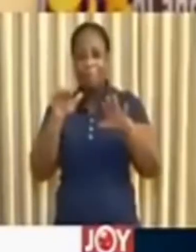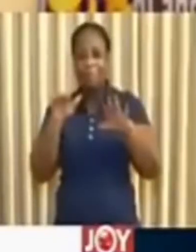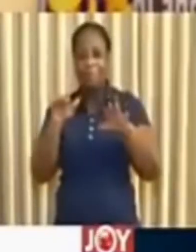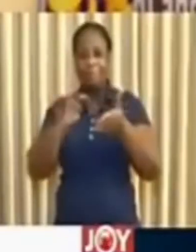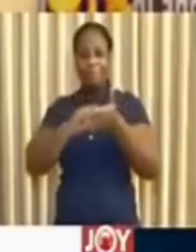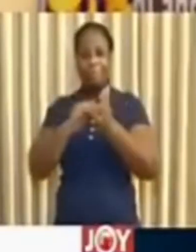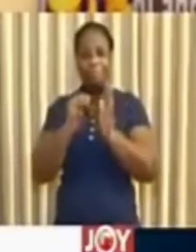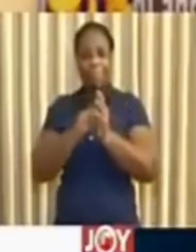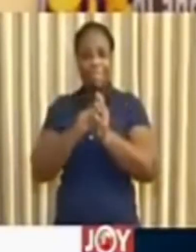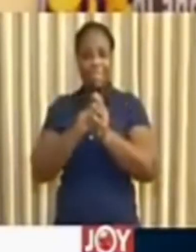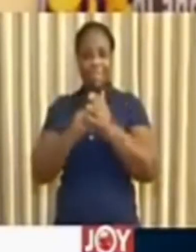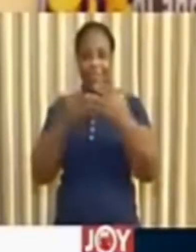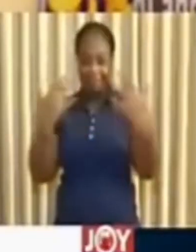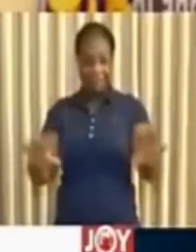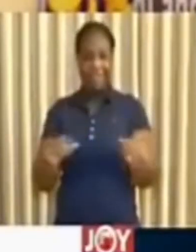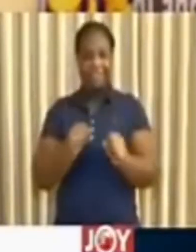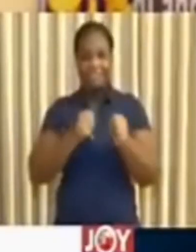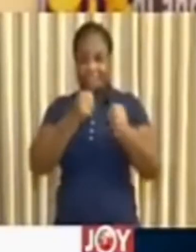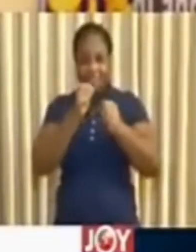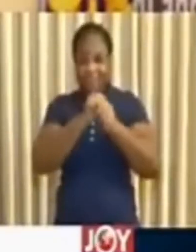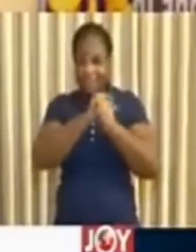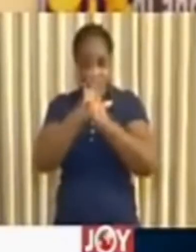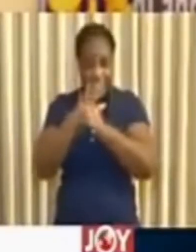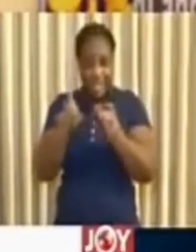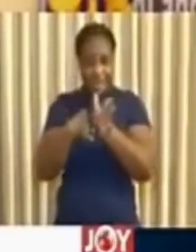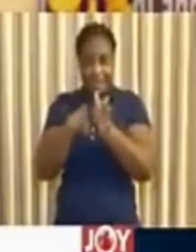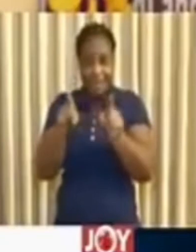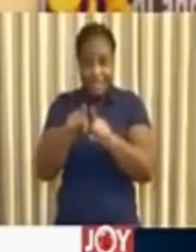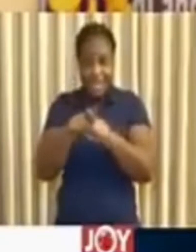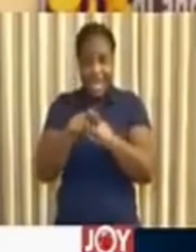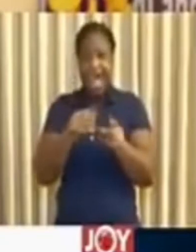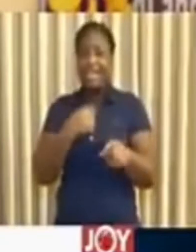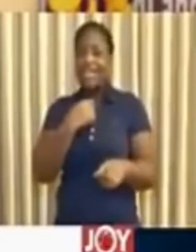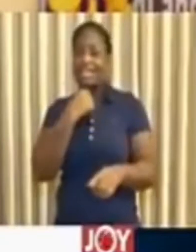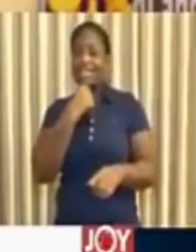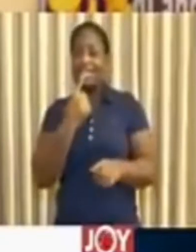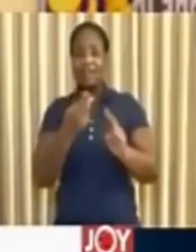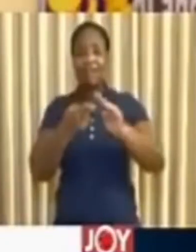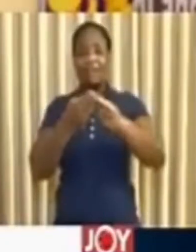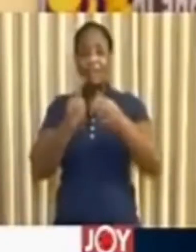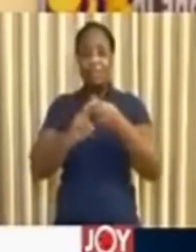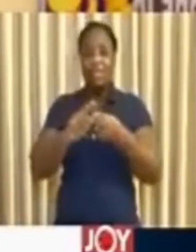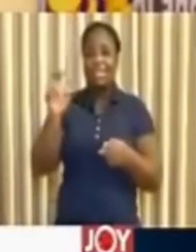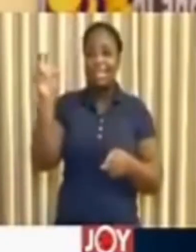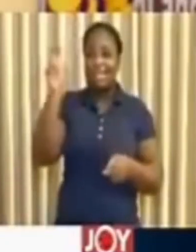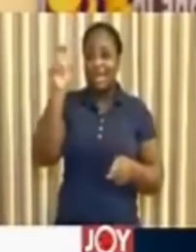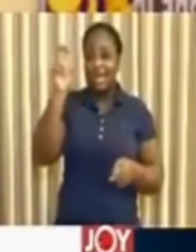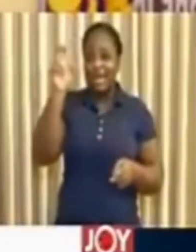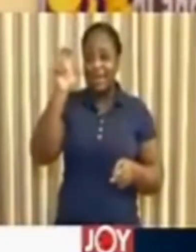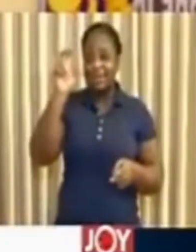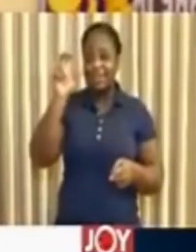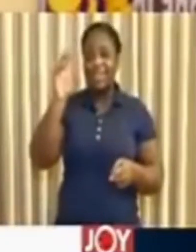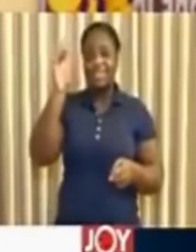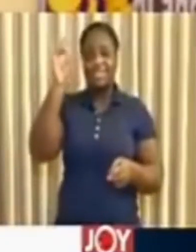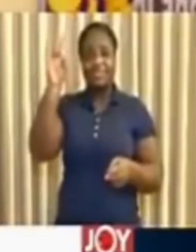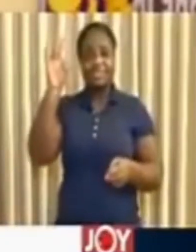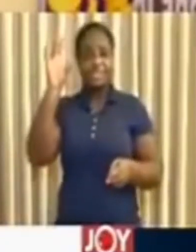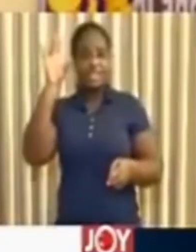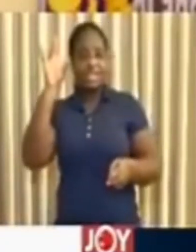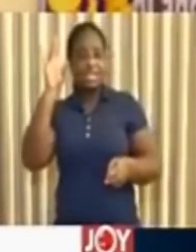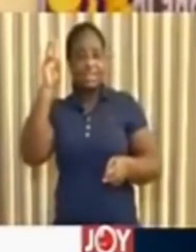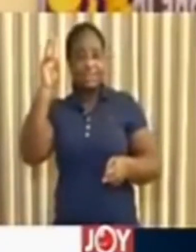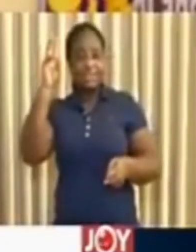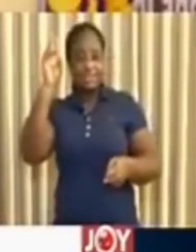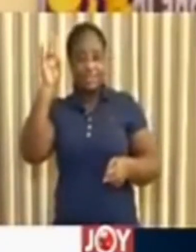of the woods yet. As I said, we now have in total 378 confirmed cases of